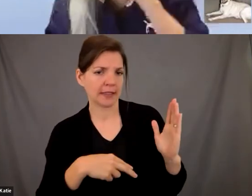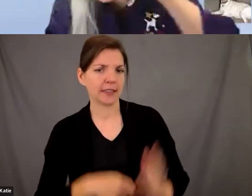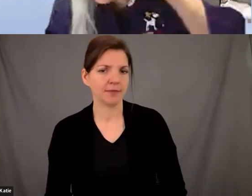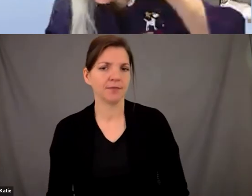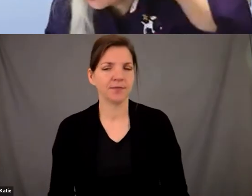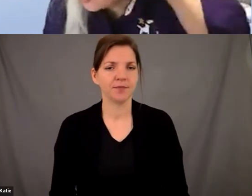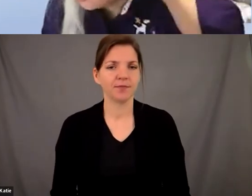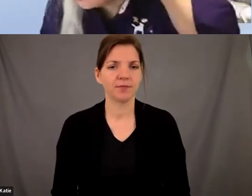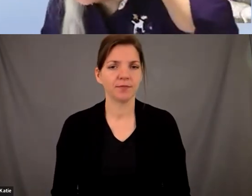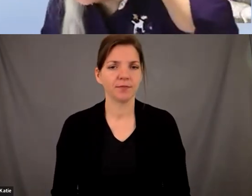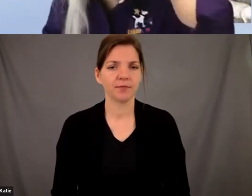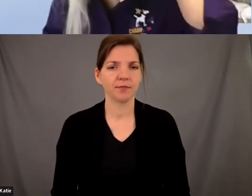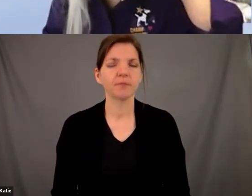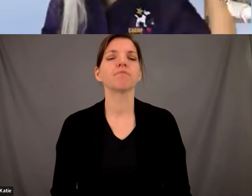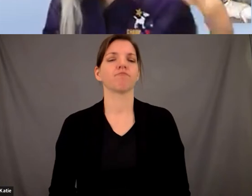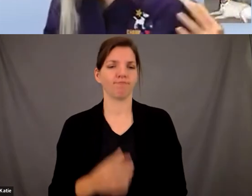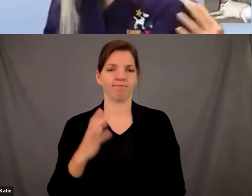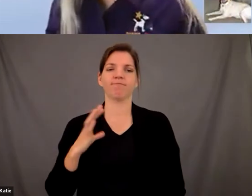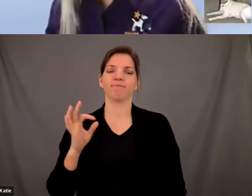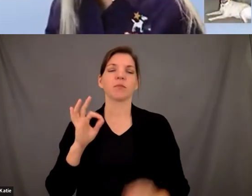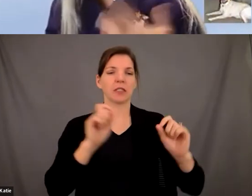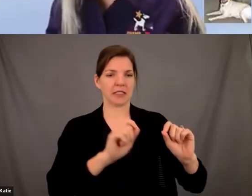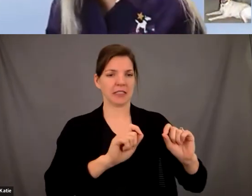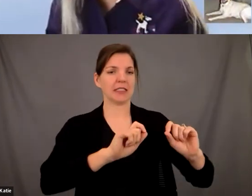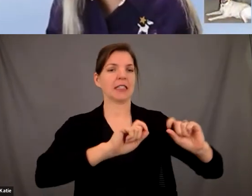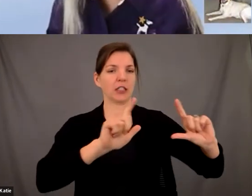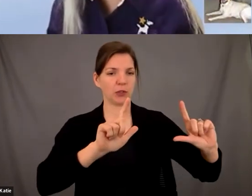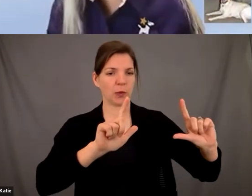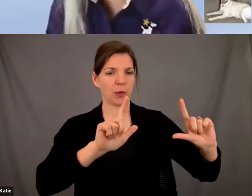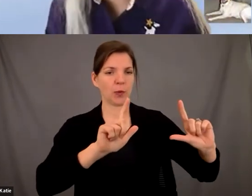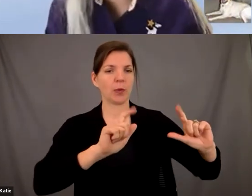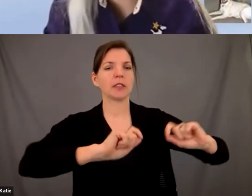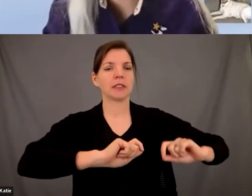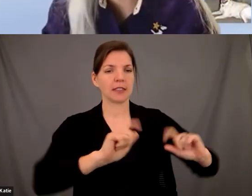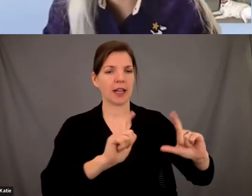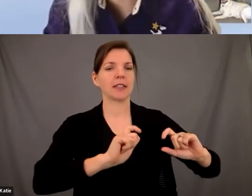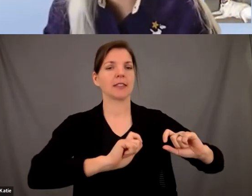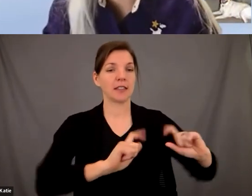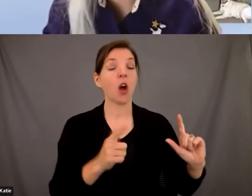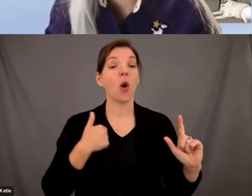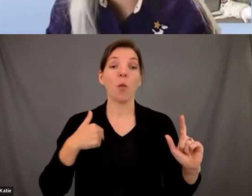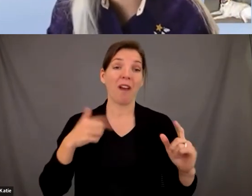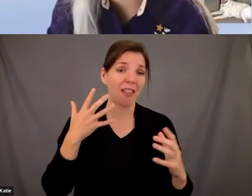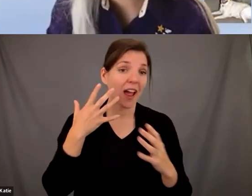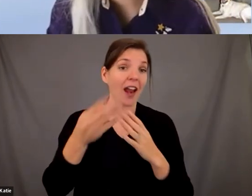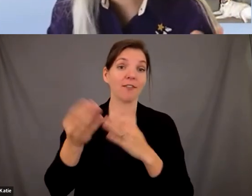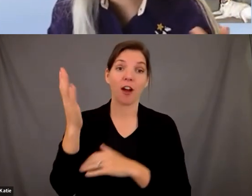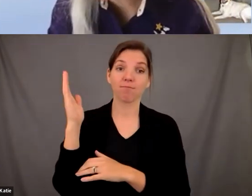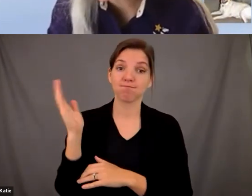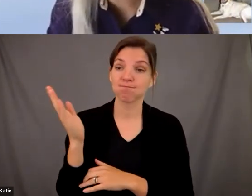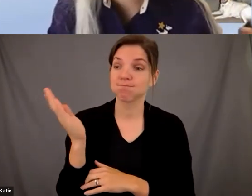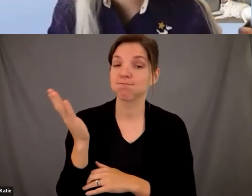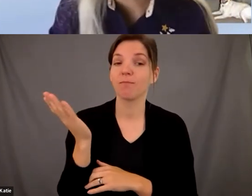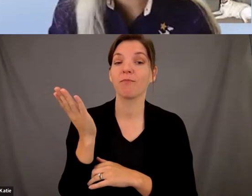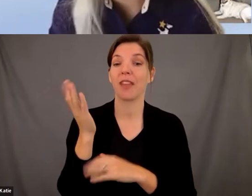slideshow um we do we do a lot of educational outreach and we do get a lot of requests from you know